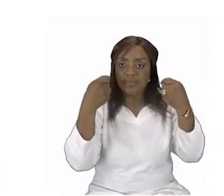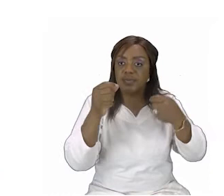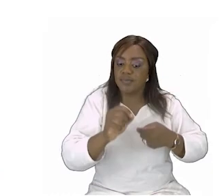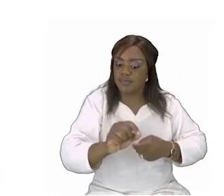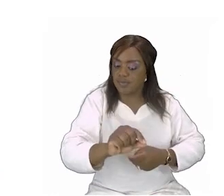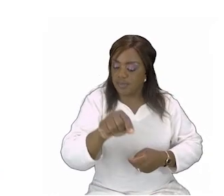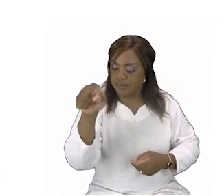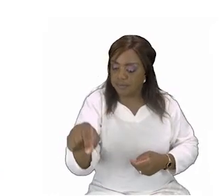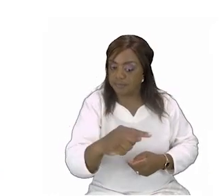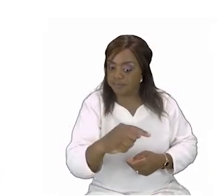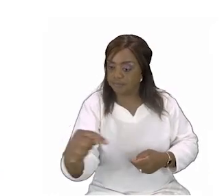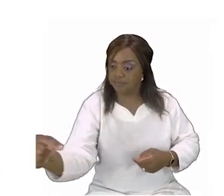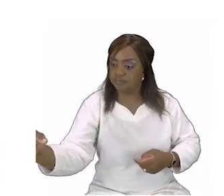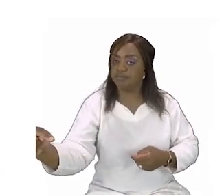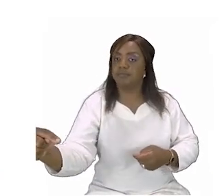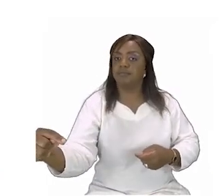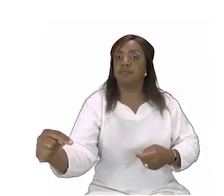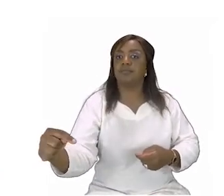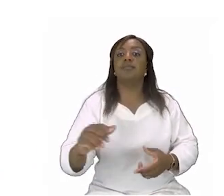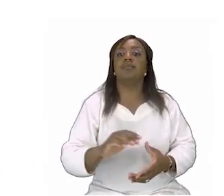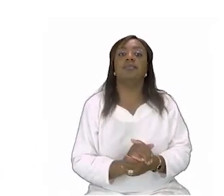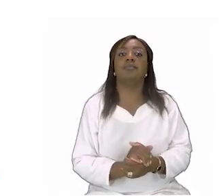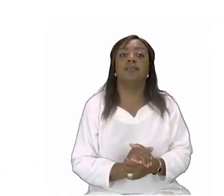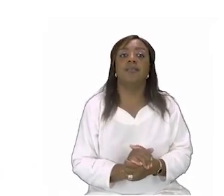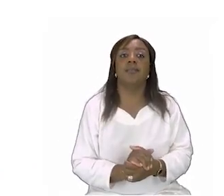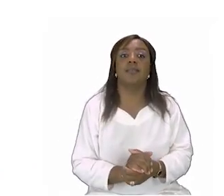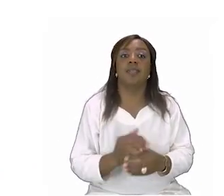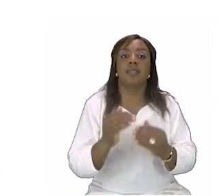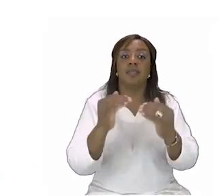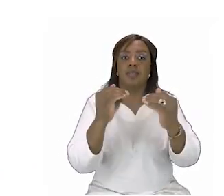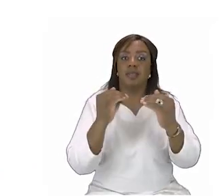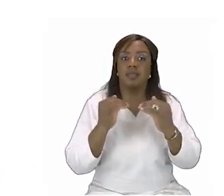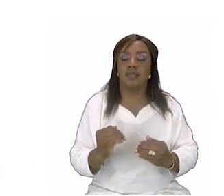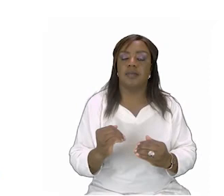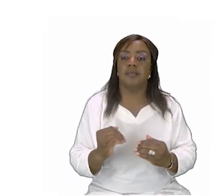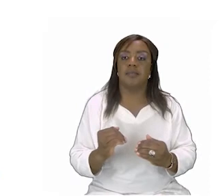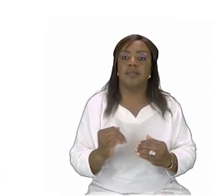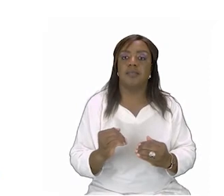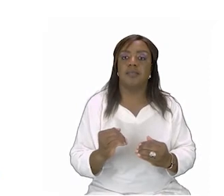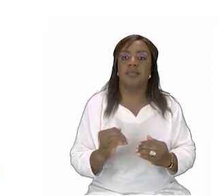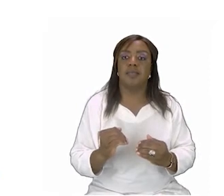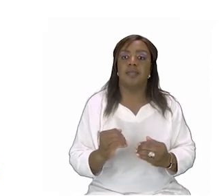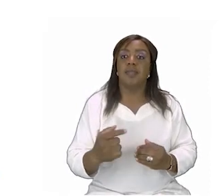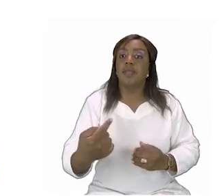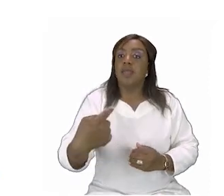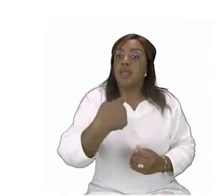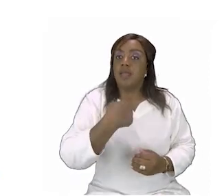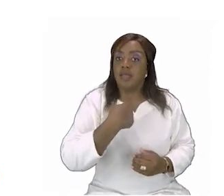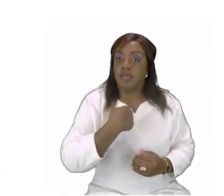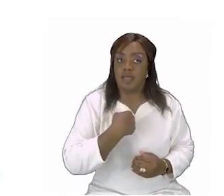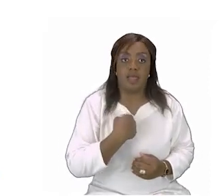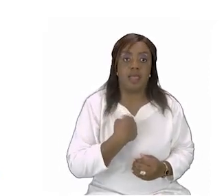correct answer let's now try the second one the second one says i